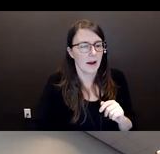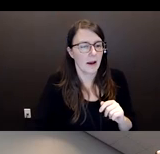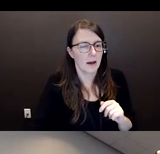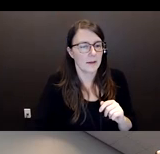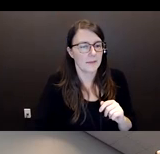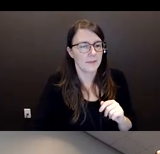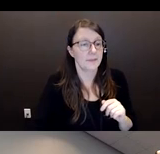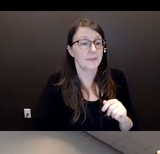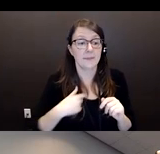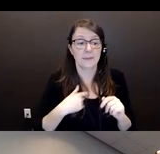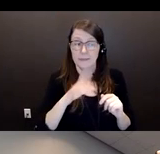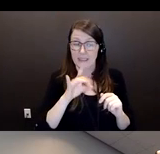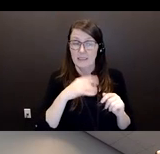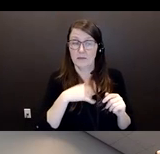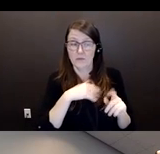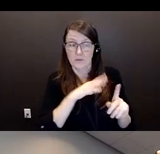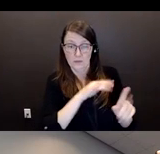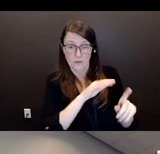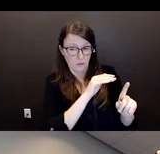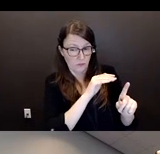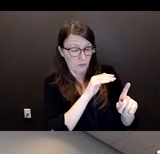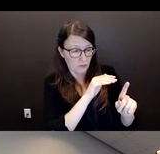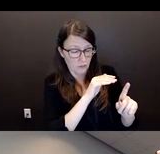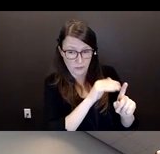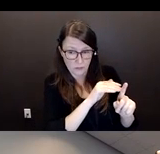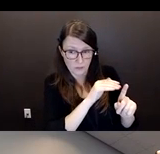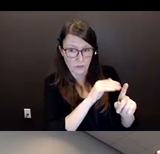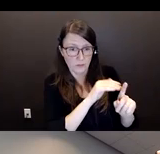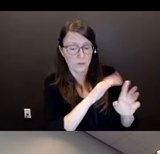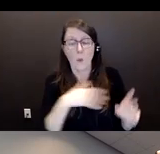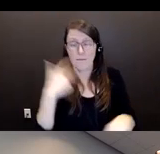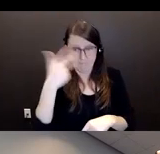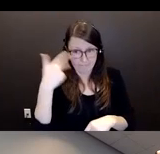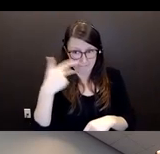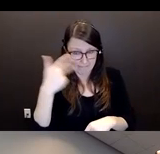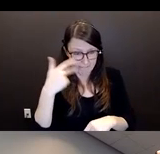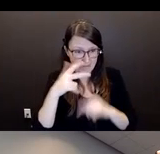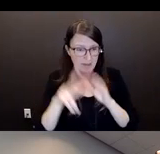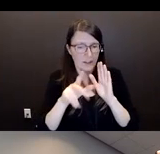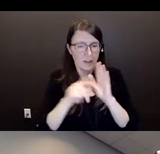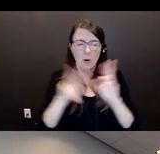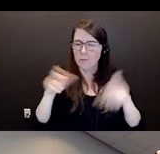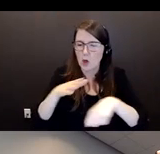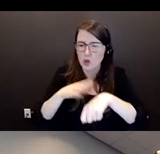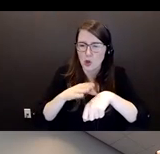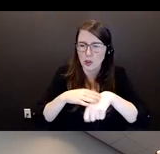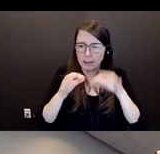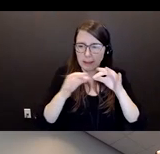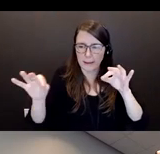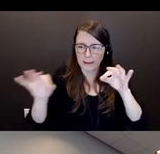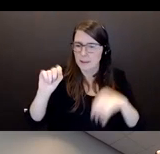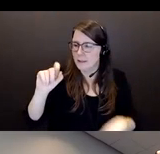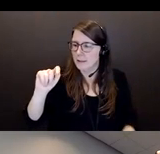known as a caution statement on video. And unfortunately, something we have to do